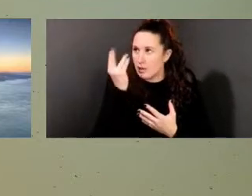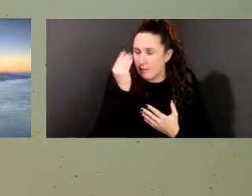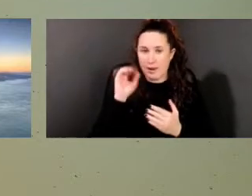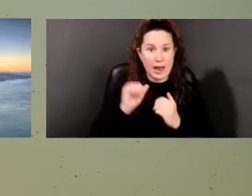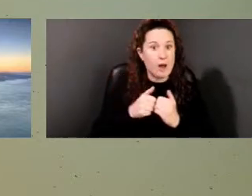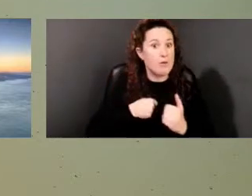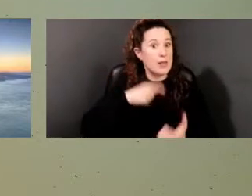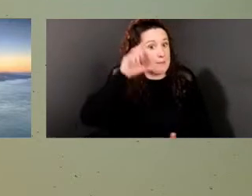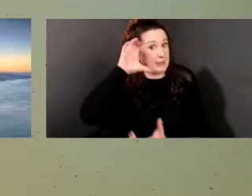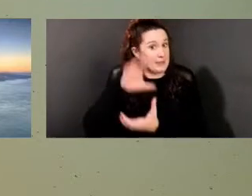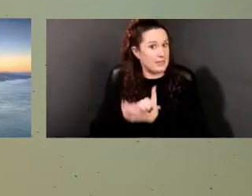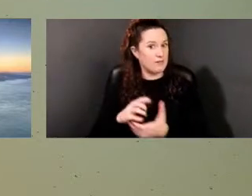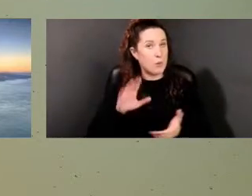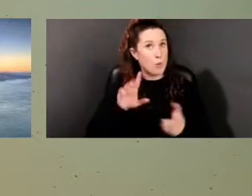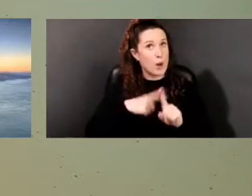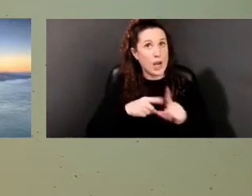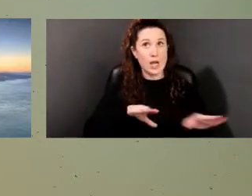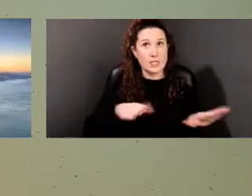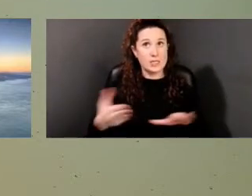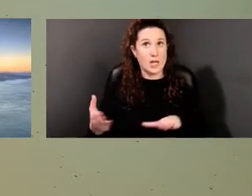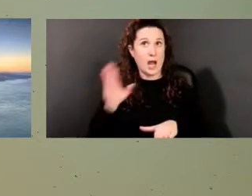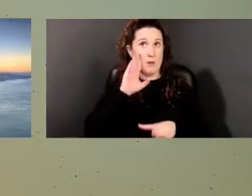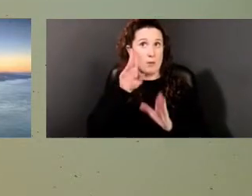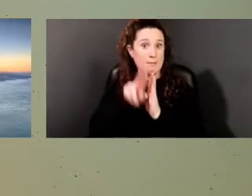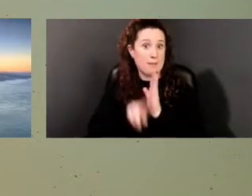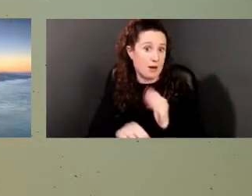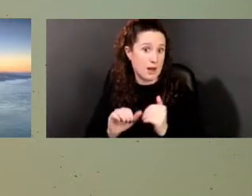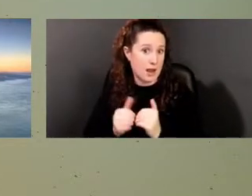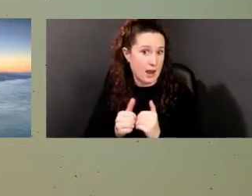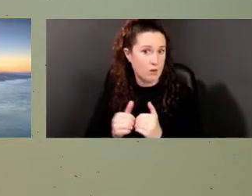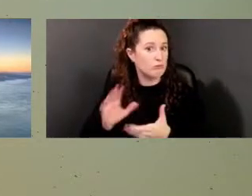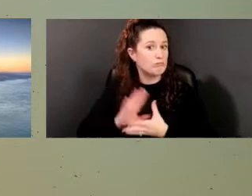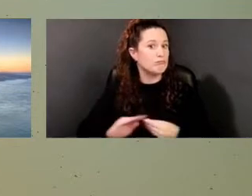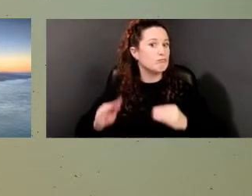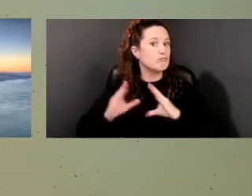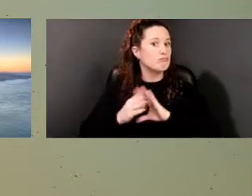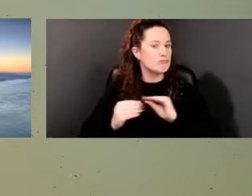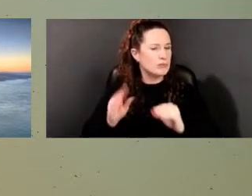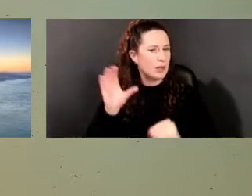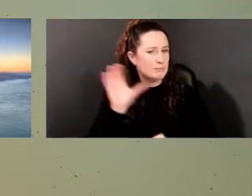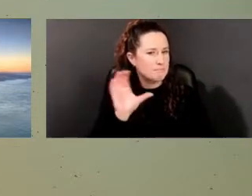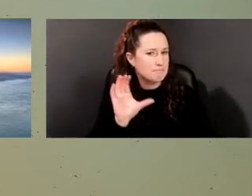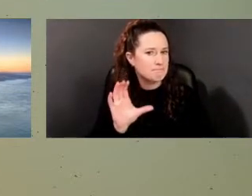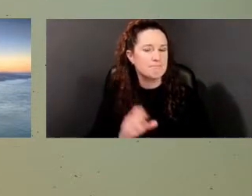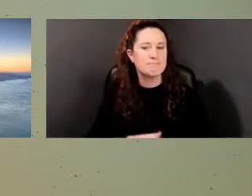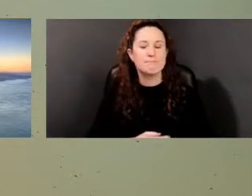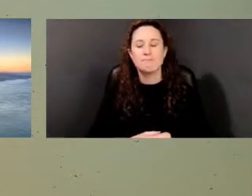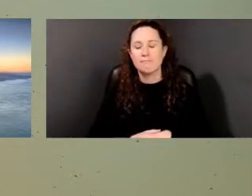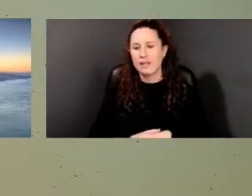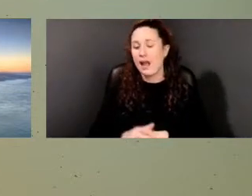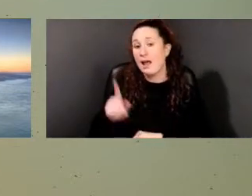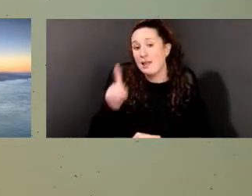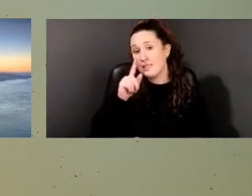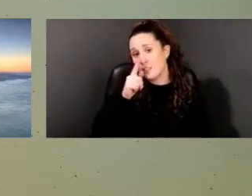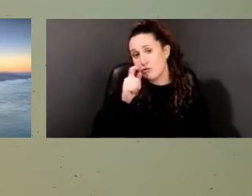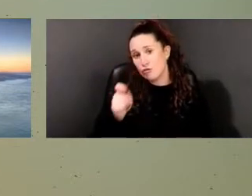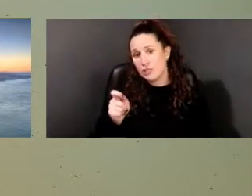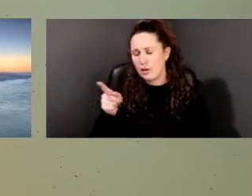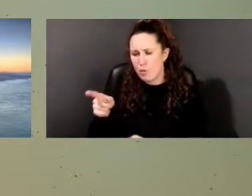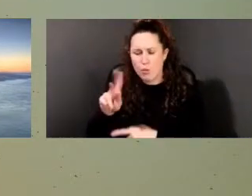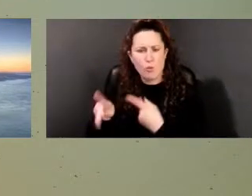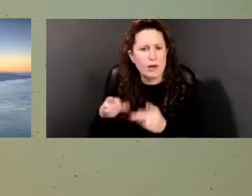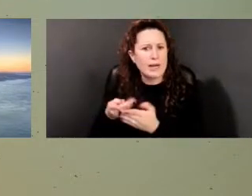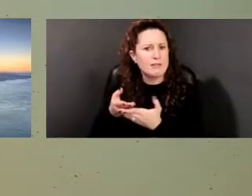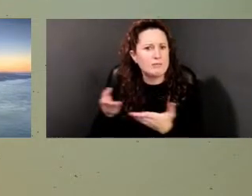at, um, the type of material that they've been buying from the store. And just seeing what connection, um, that, that